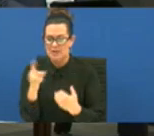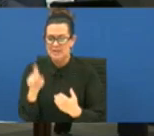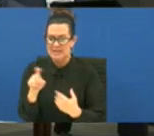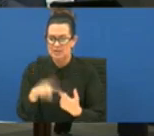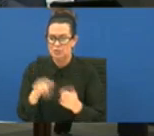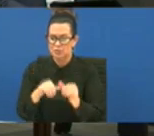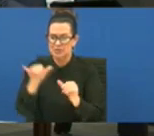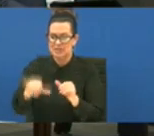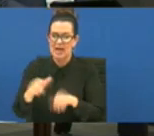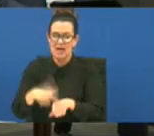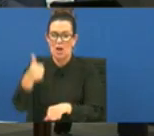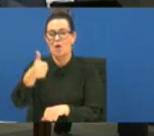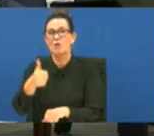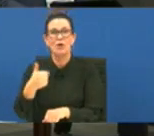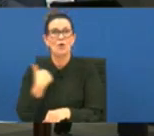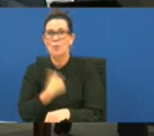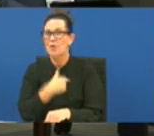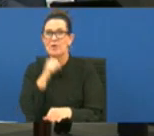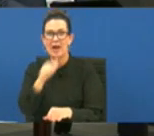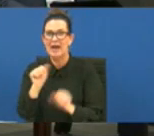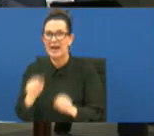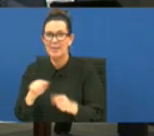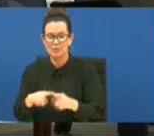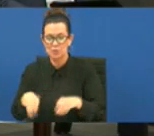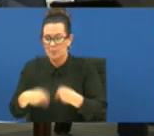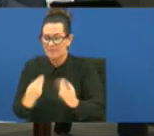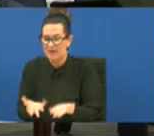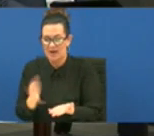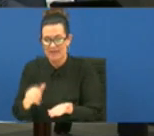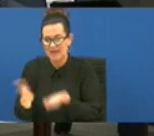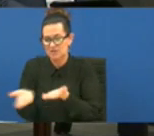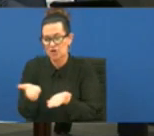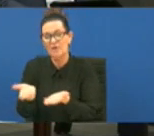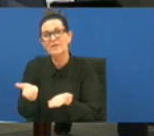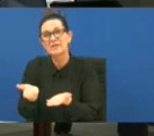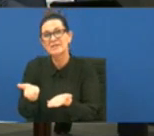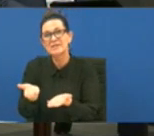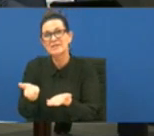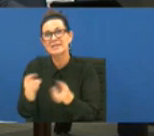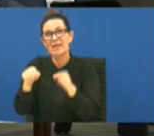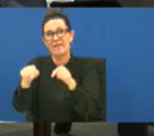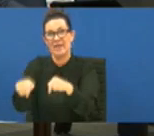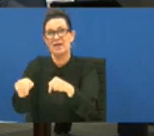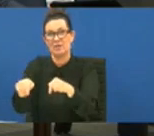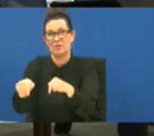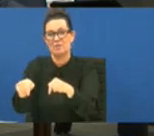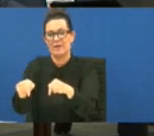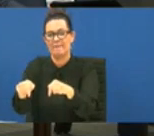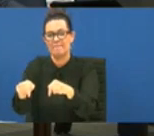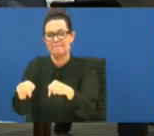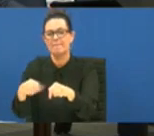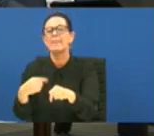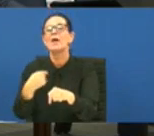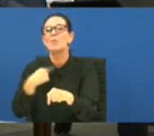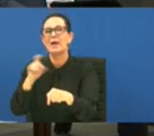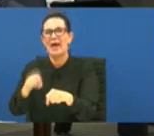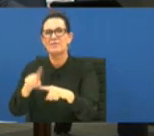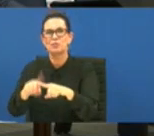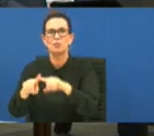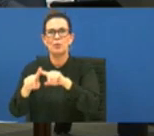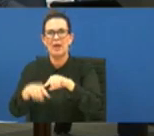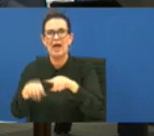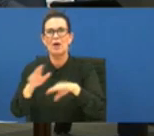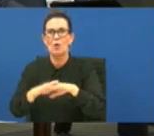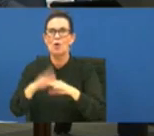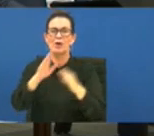we are not able to care for them in that 16 bed unit there then we will have to rely on our